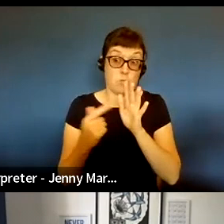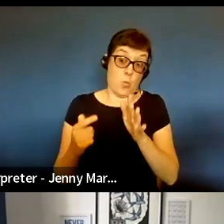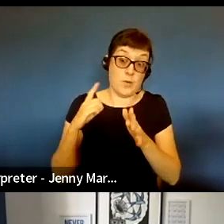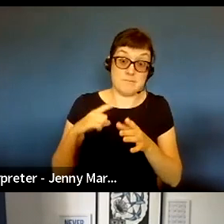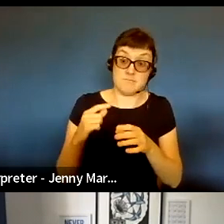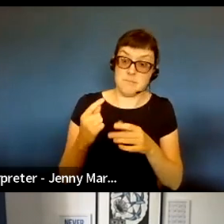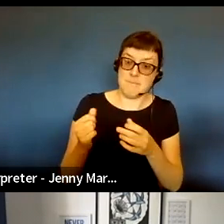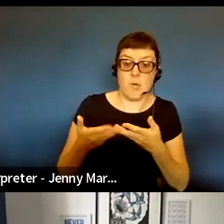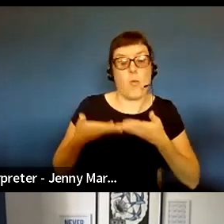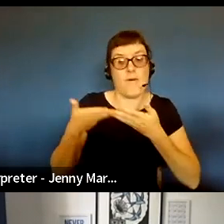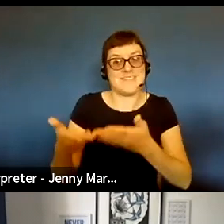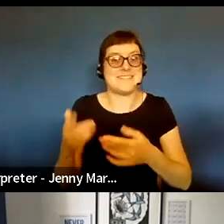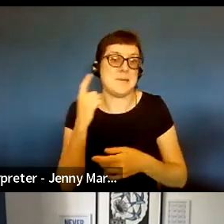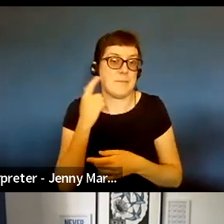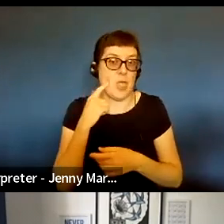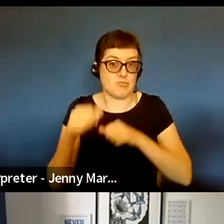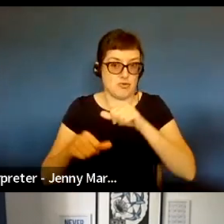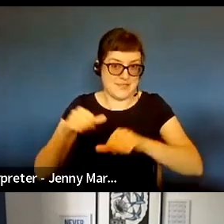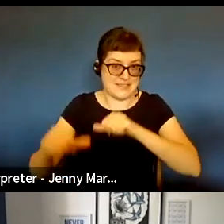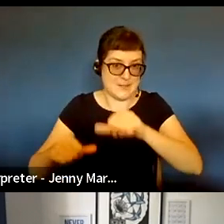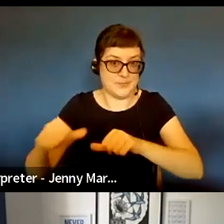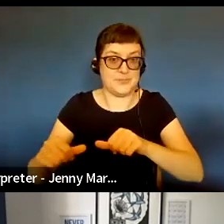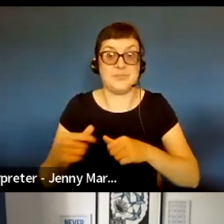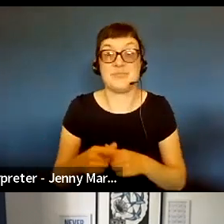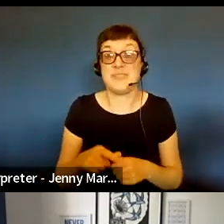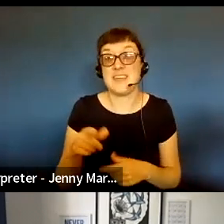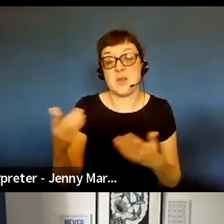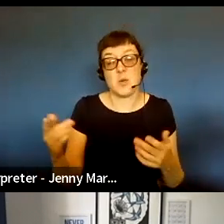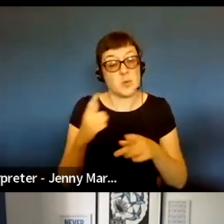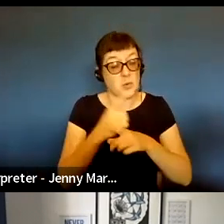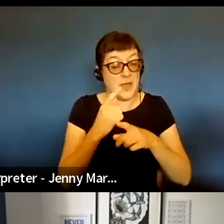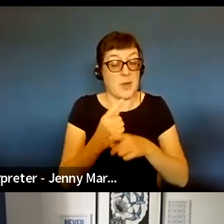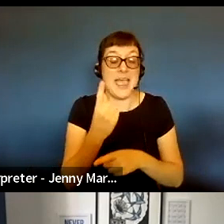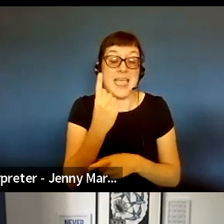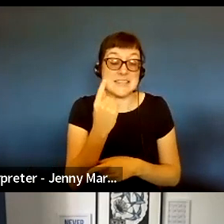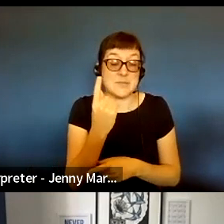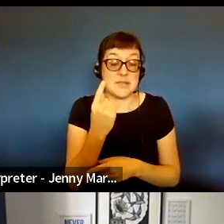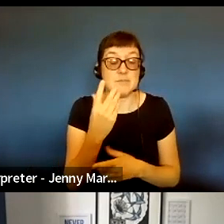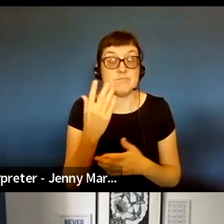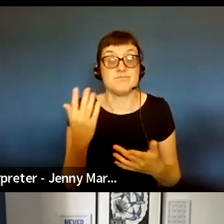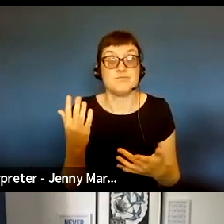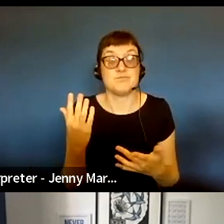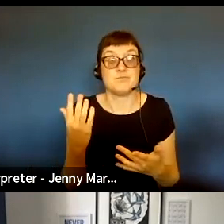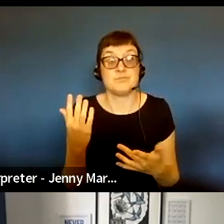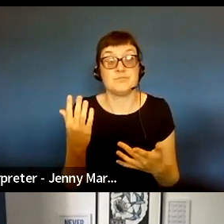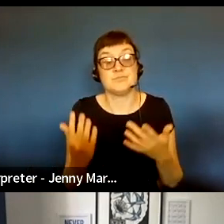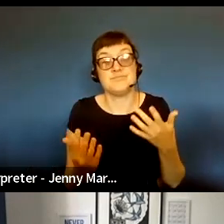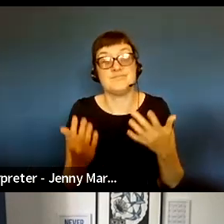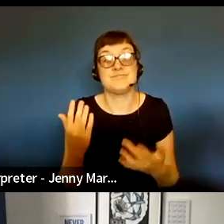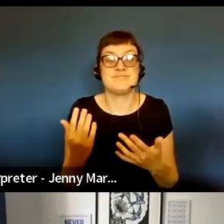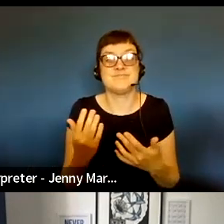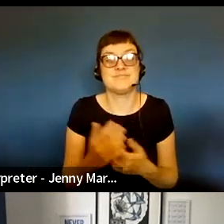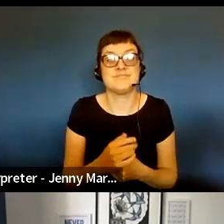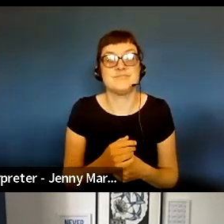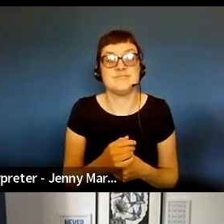that we can offer that. And in terms of eligibility, I think that the it it was really I